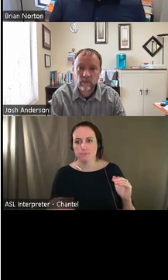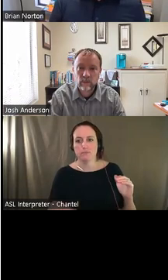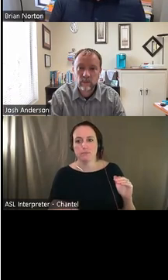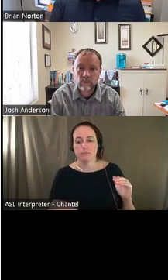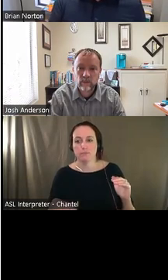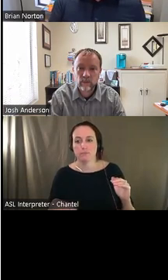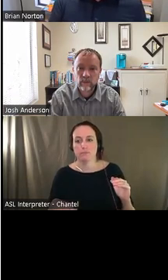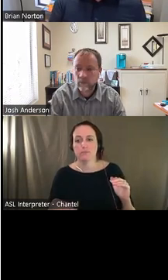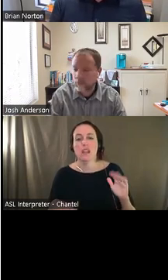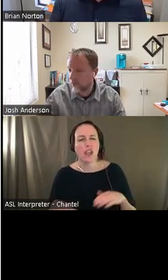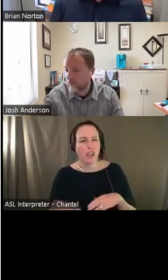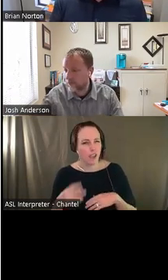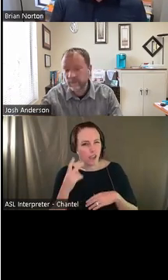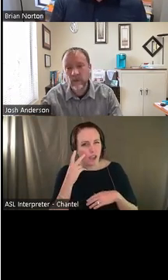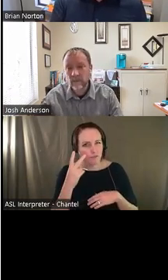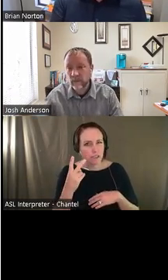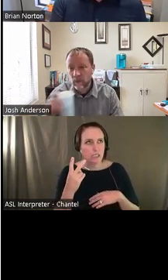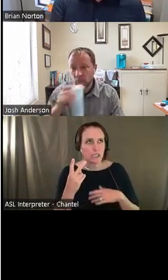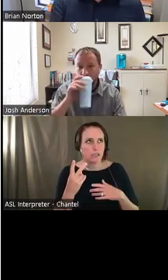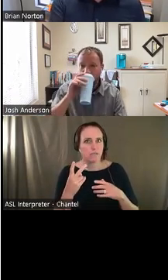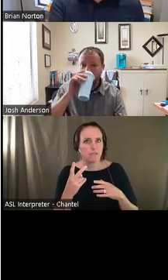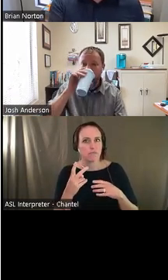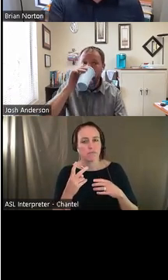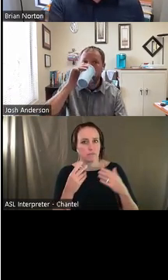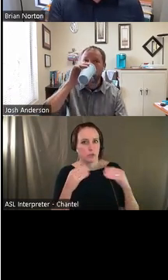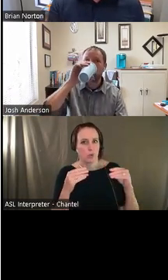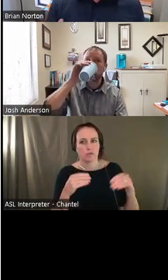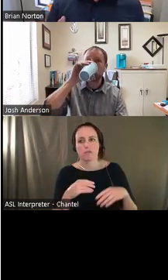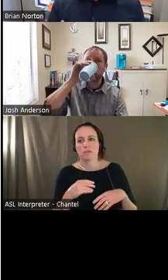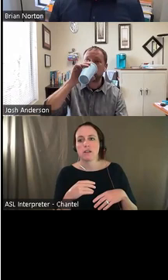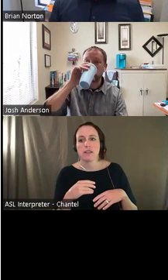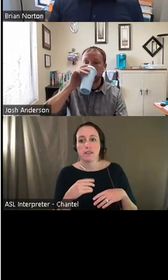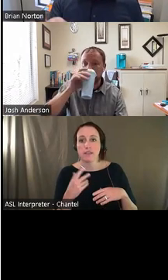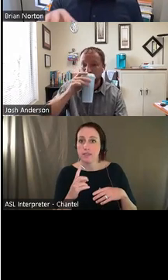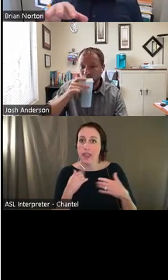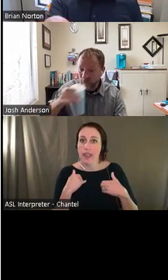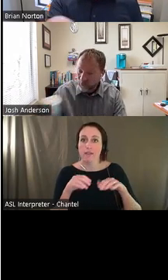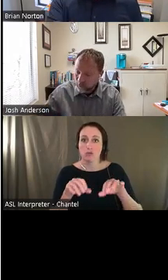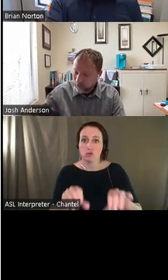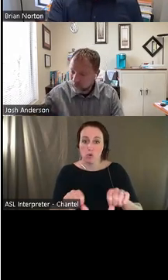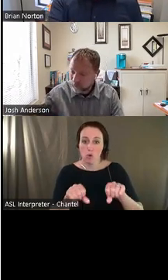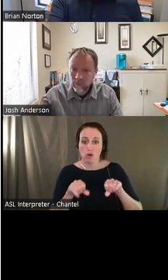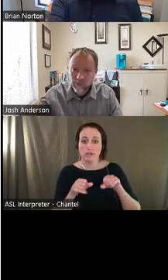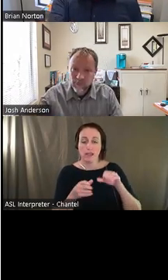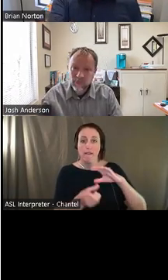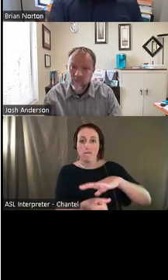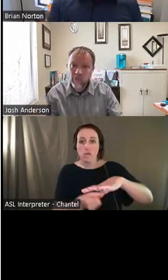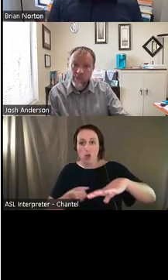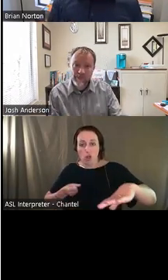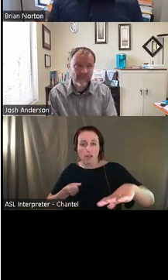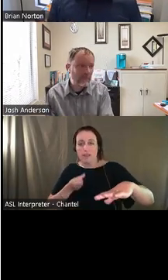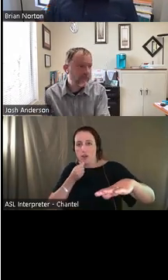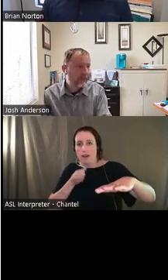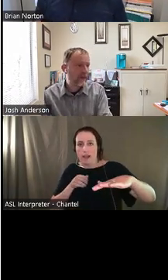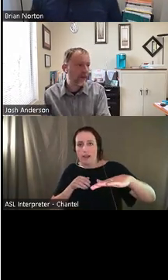I've seen at, at different types of stores, these drawers that pull fully out, um, that they're not tucked into the machine. And so being able to pull